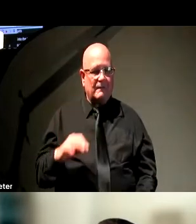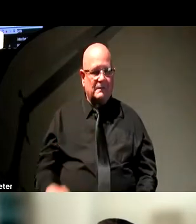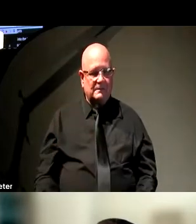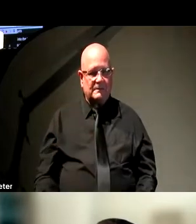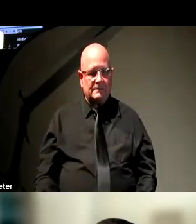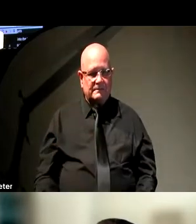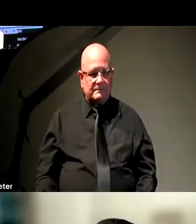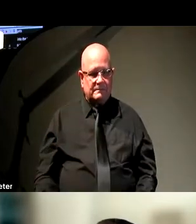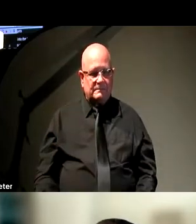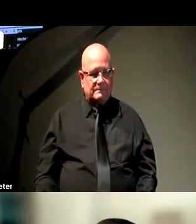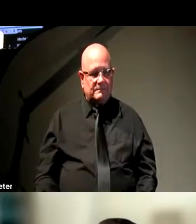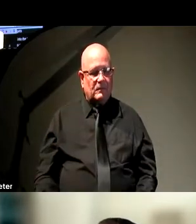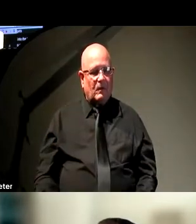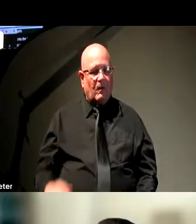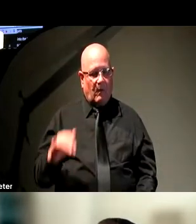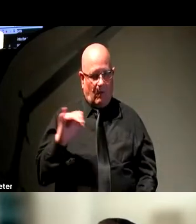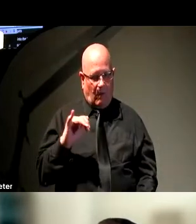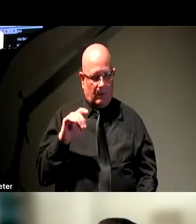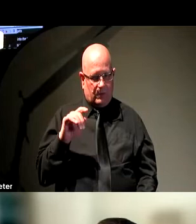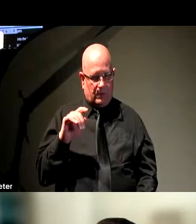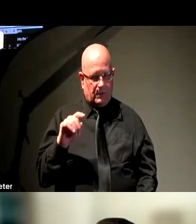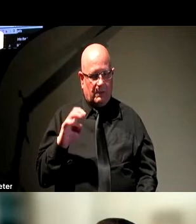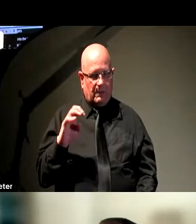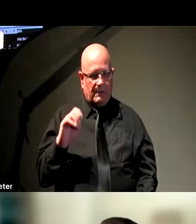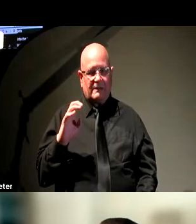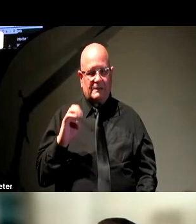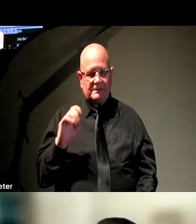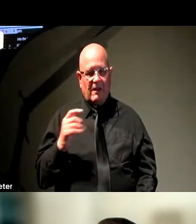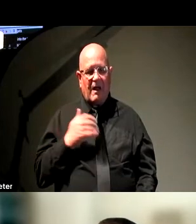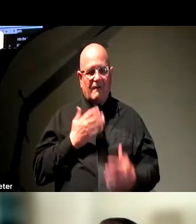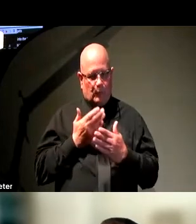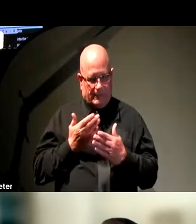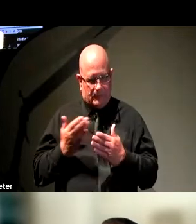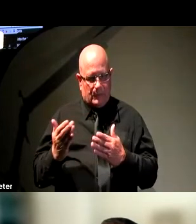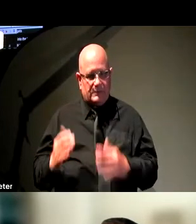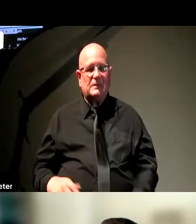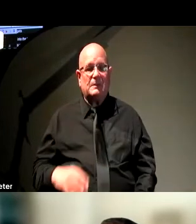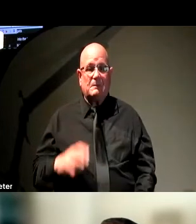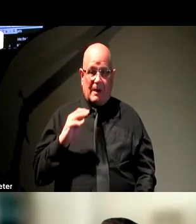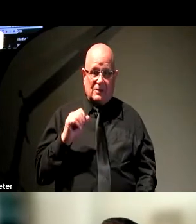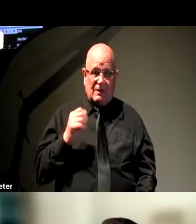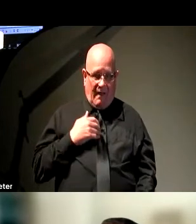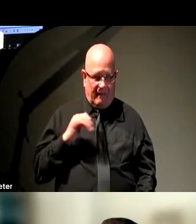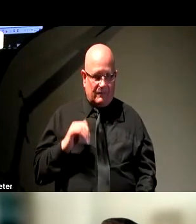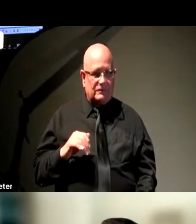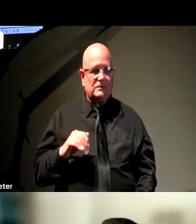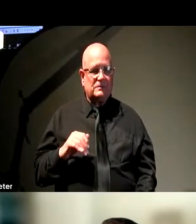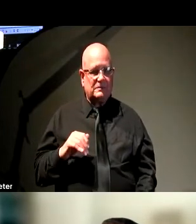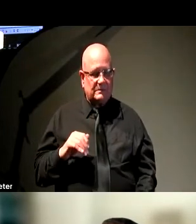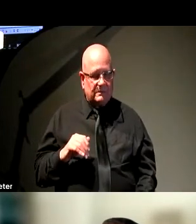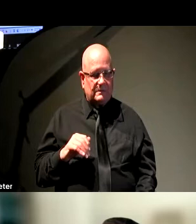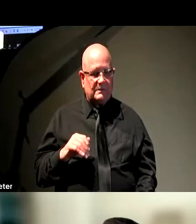And then it's the same with Excel. There are resources that we have and that Microsoft has about Excel. I do see a